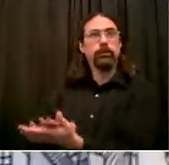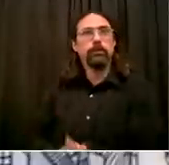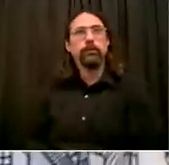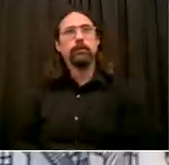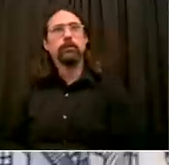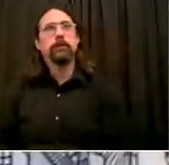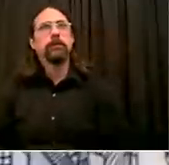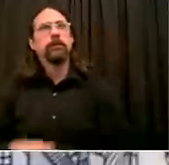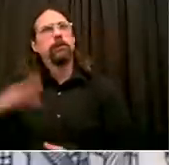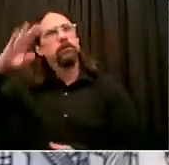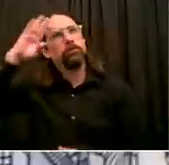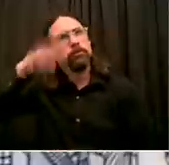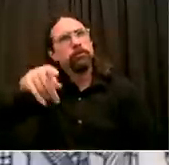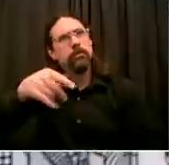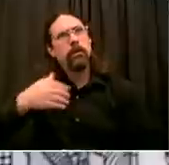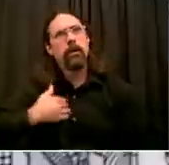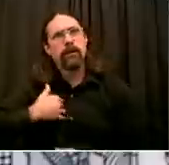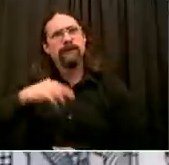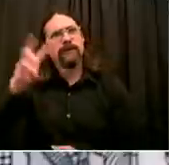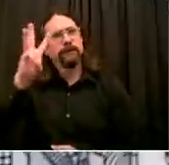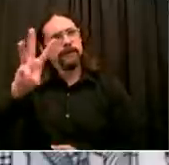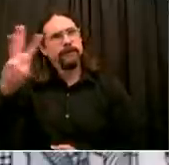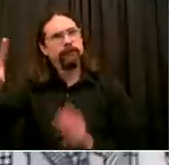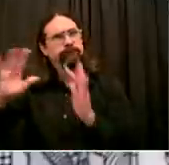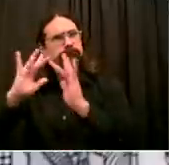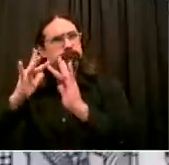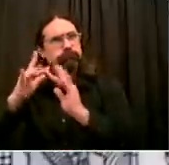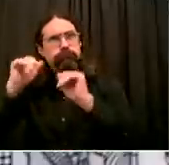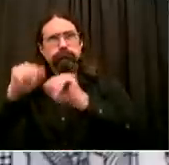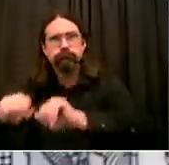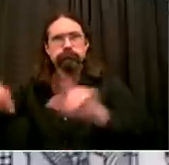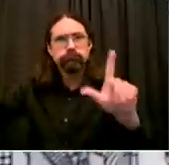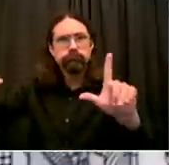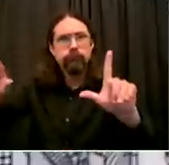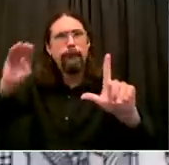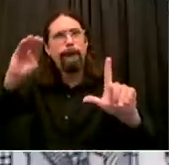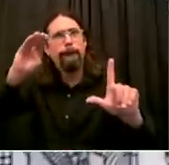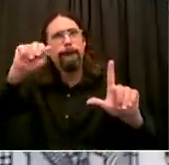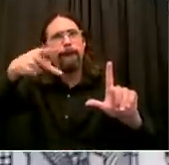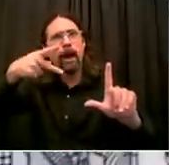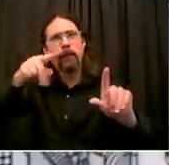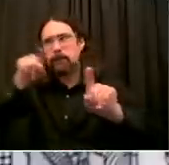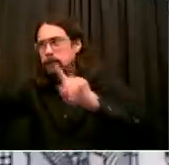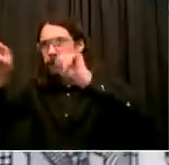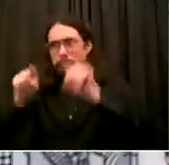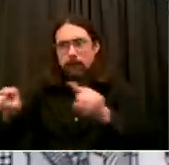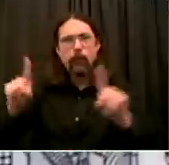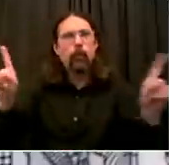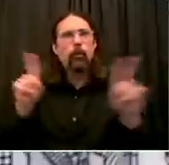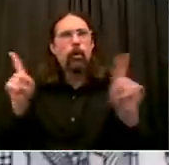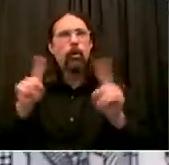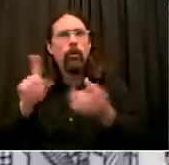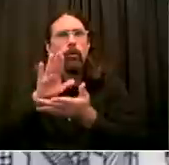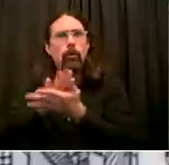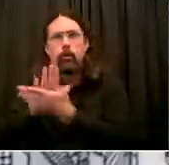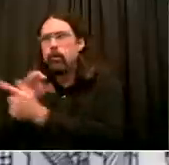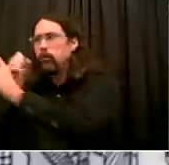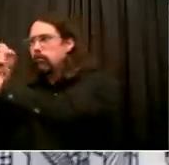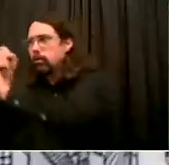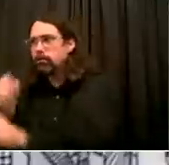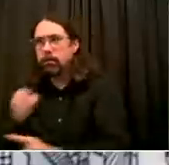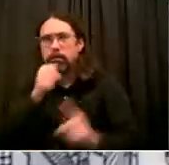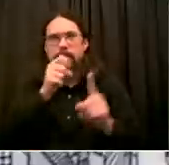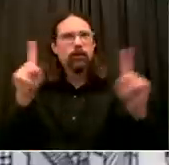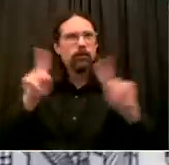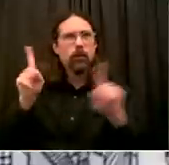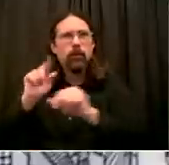It has been more. So, again, Chancellor Kranz isn't on the call, but is there any concern that these maps are just not updated frequently enough, where